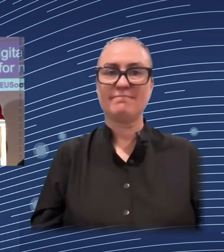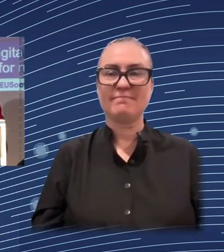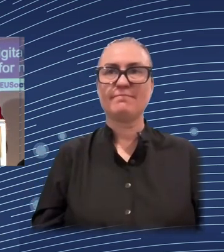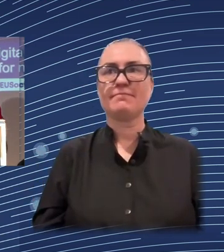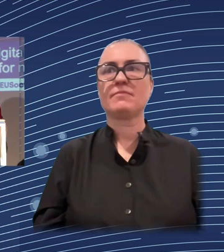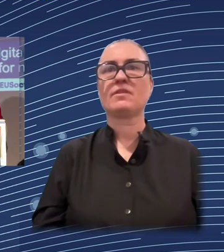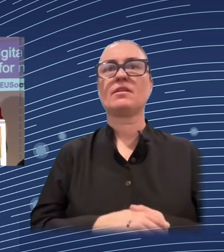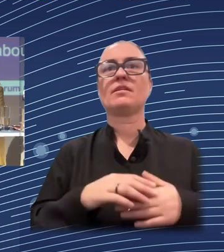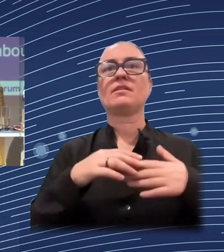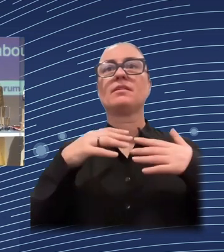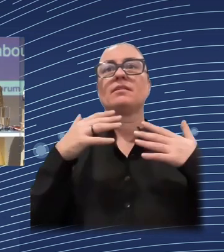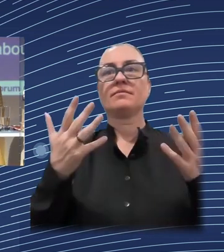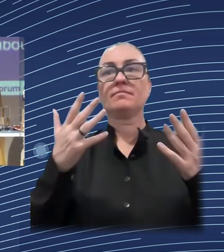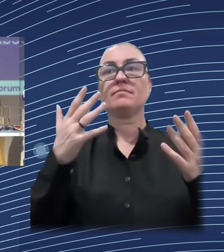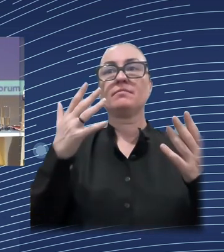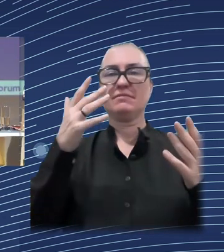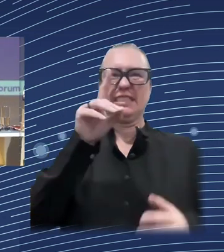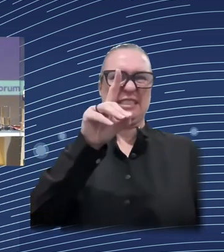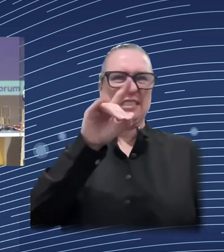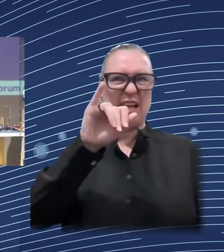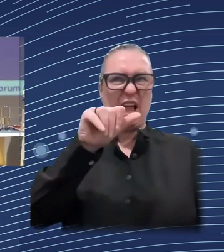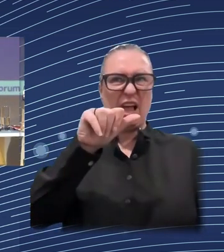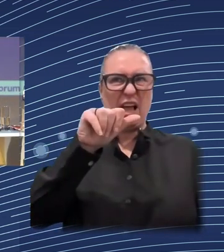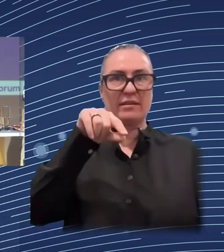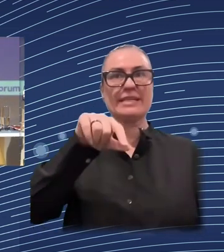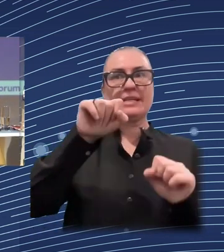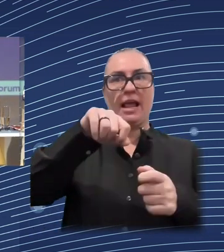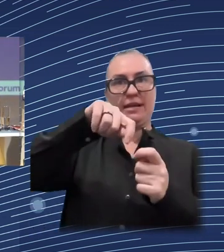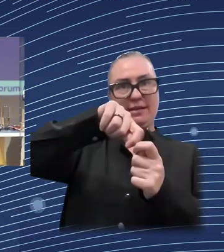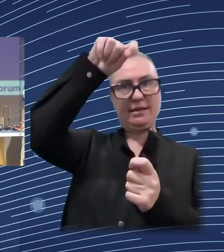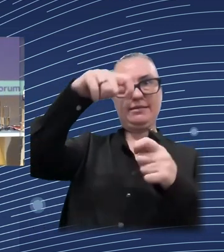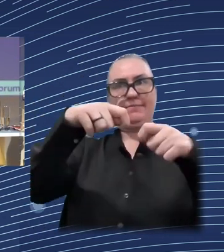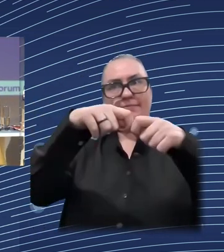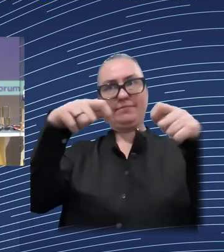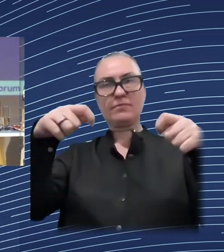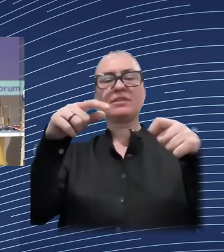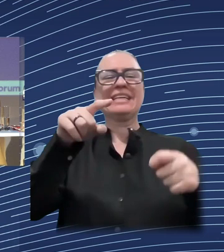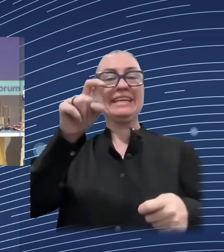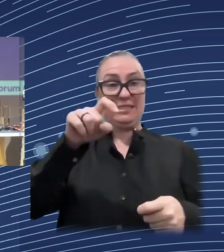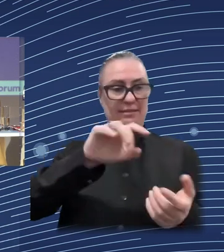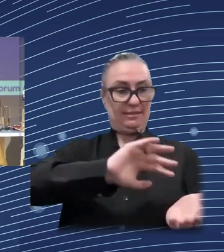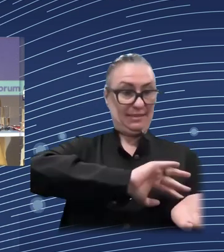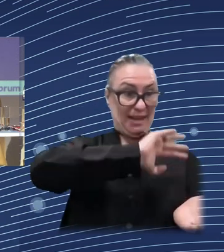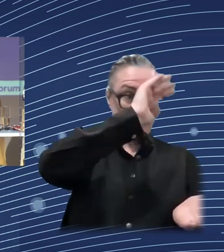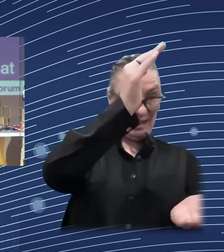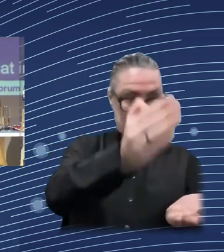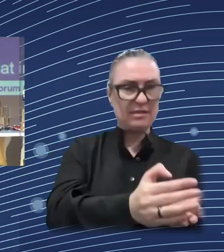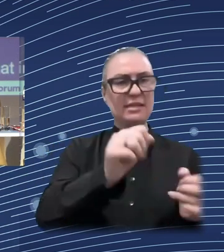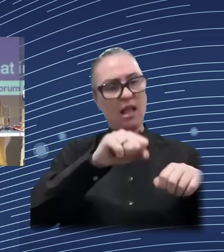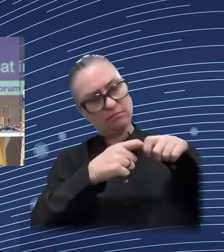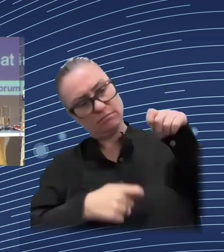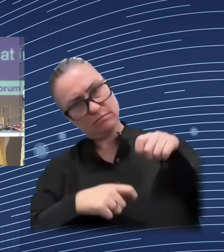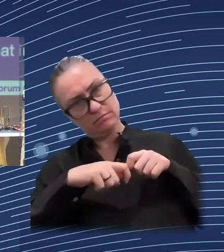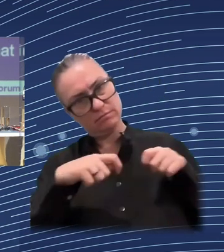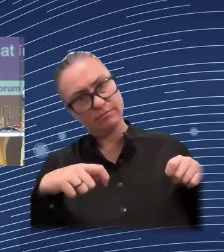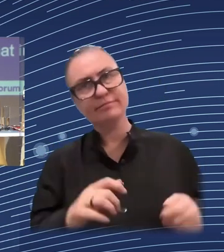Following on from the cry for data, I would be concerned that in the transformations that we're going to see over